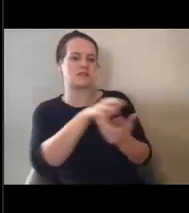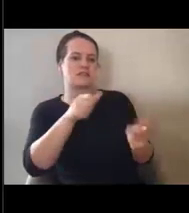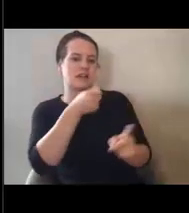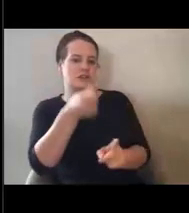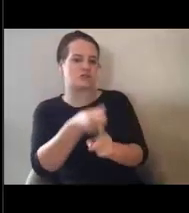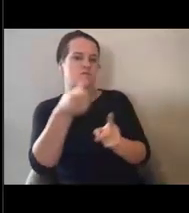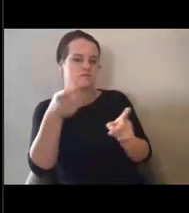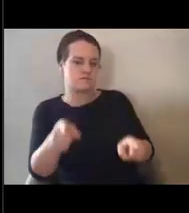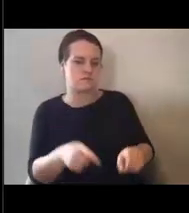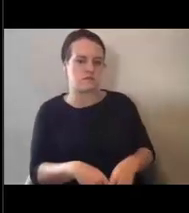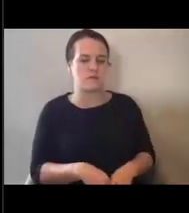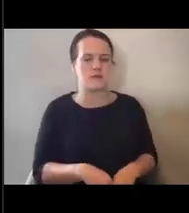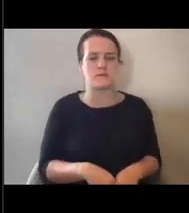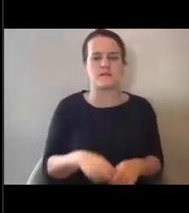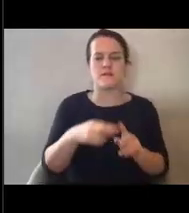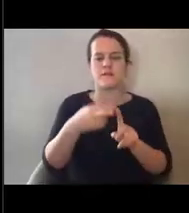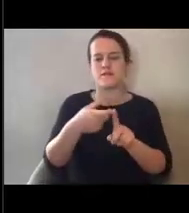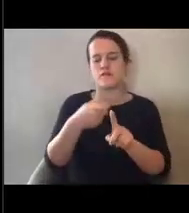Next slide, please.